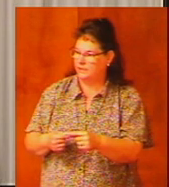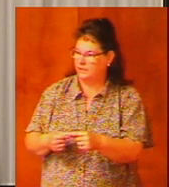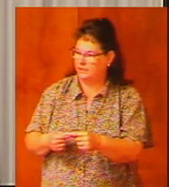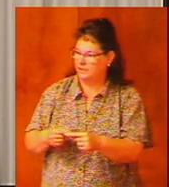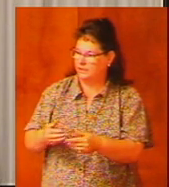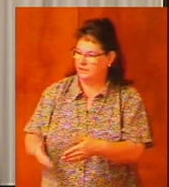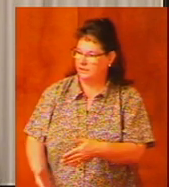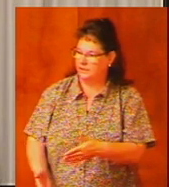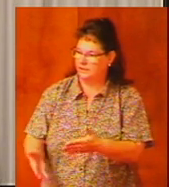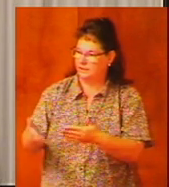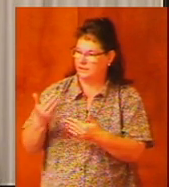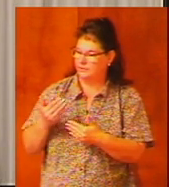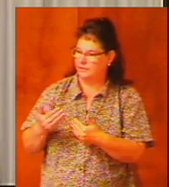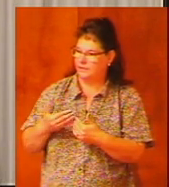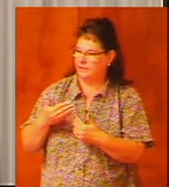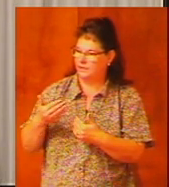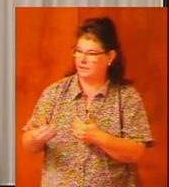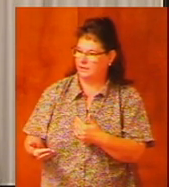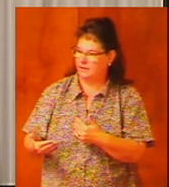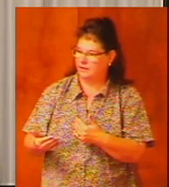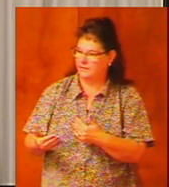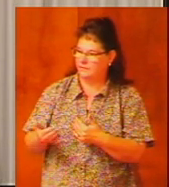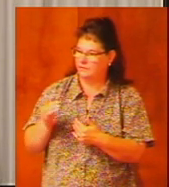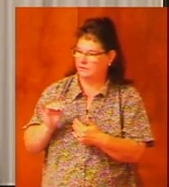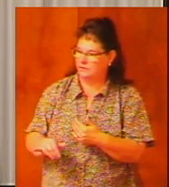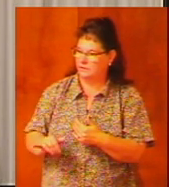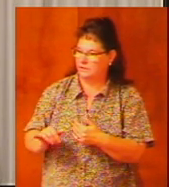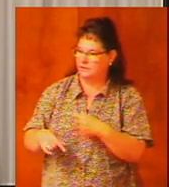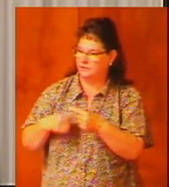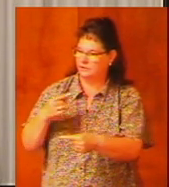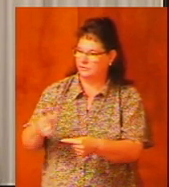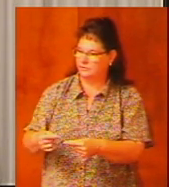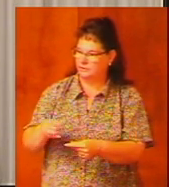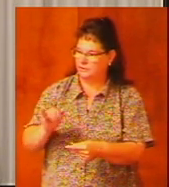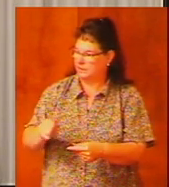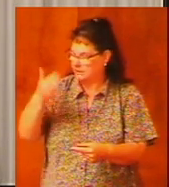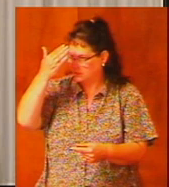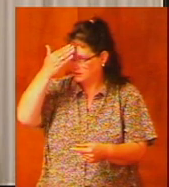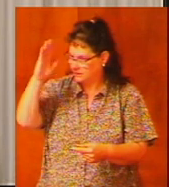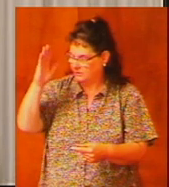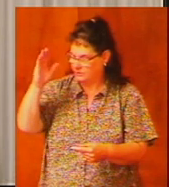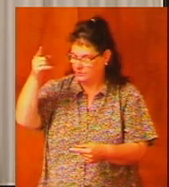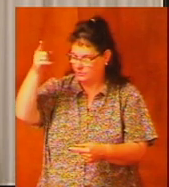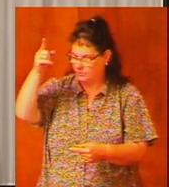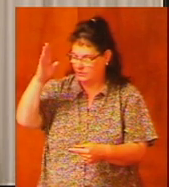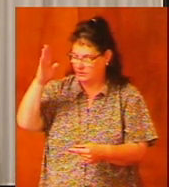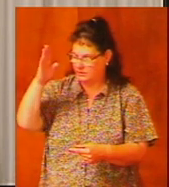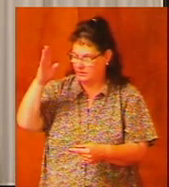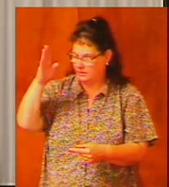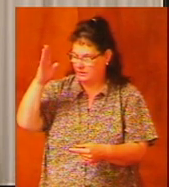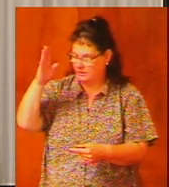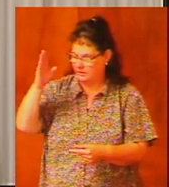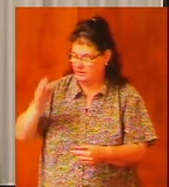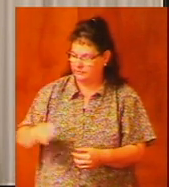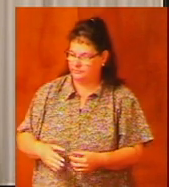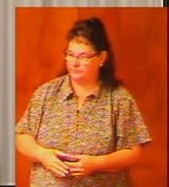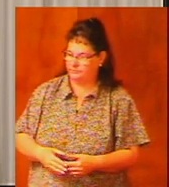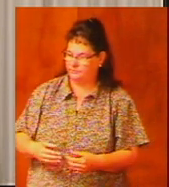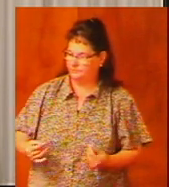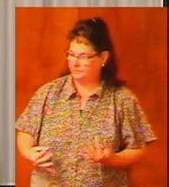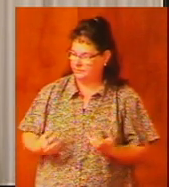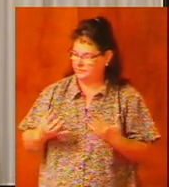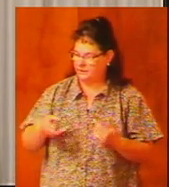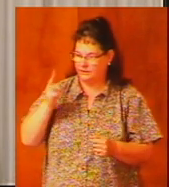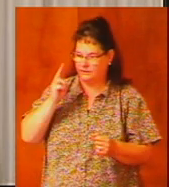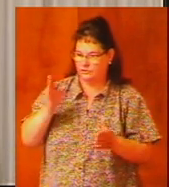coming behind that generation that did not know God. The inspired